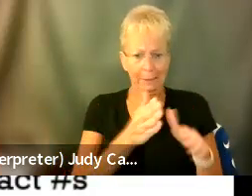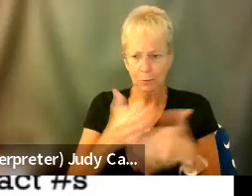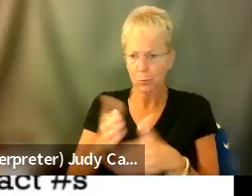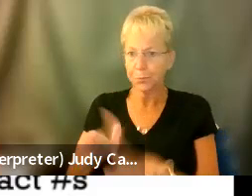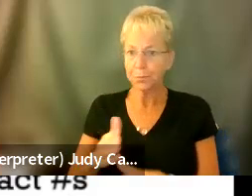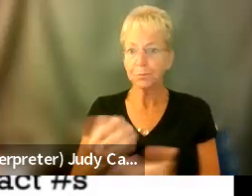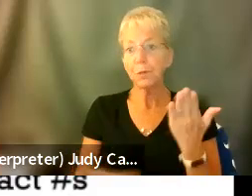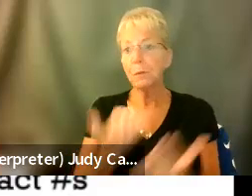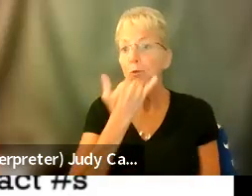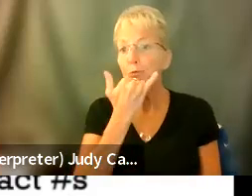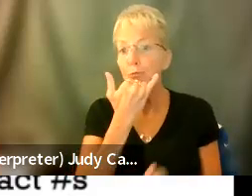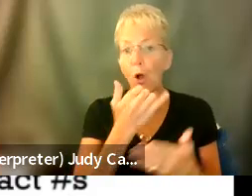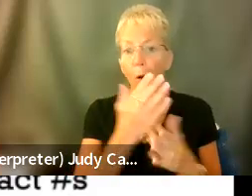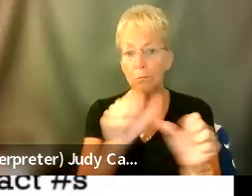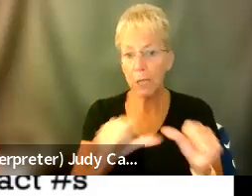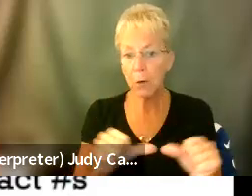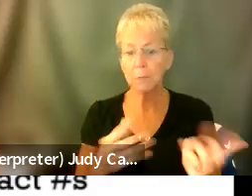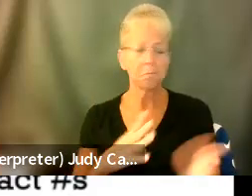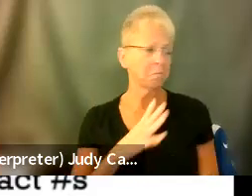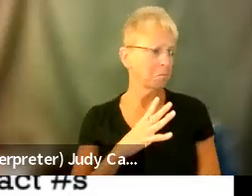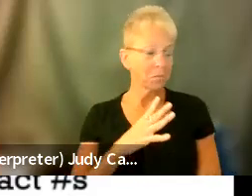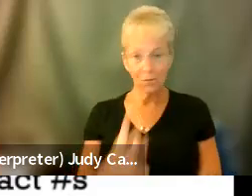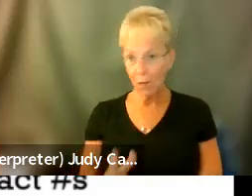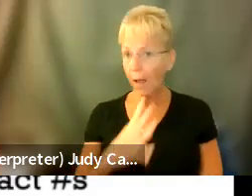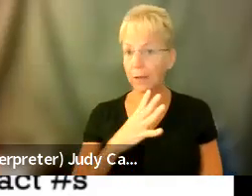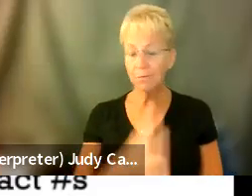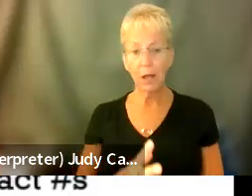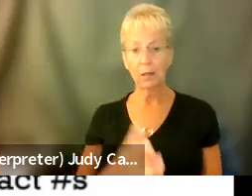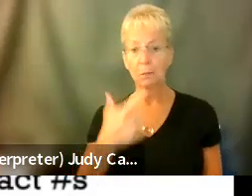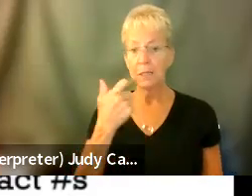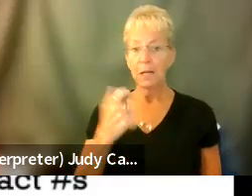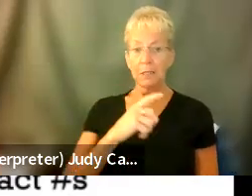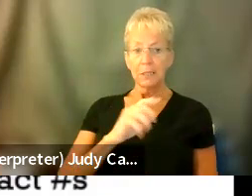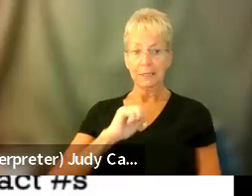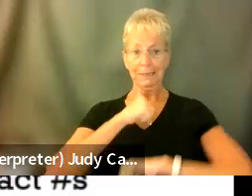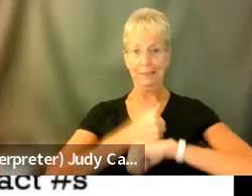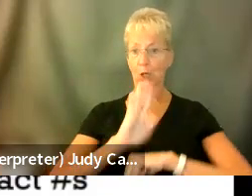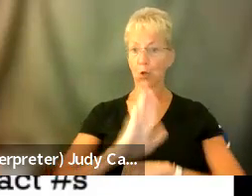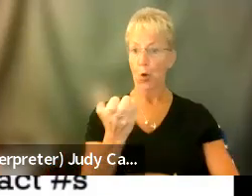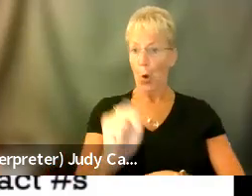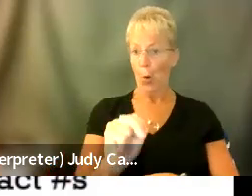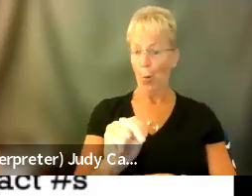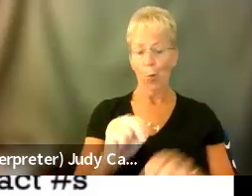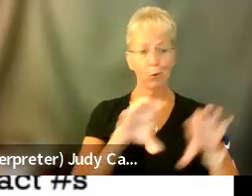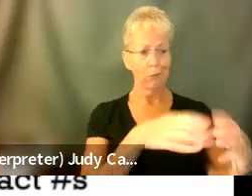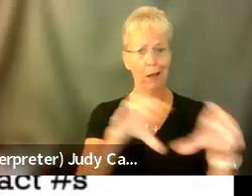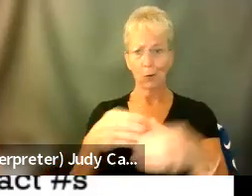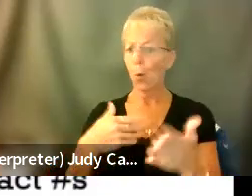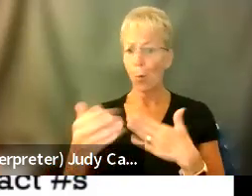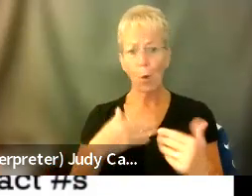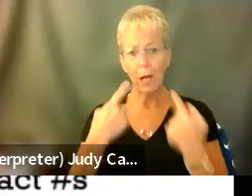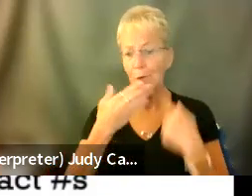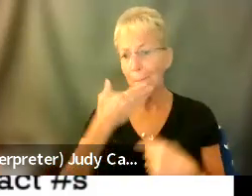it in a wrong category. And that's totally okay, because it's create your own category. So whatever works for you